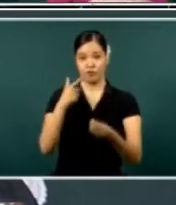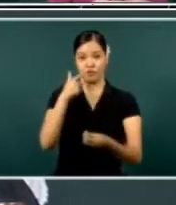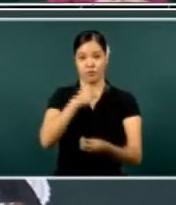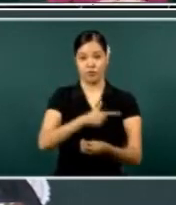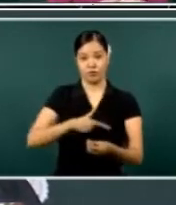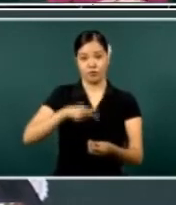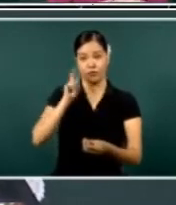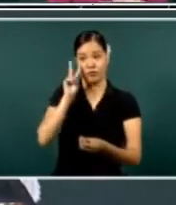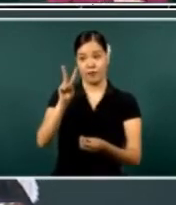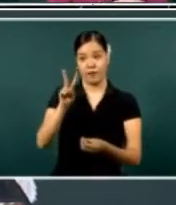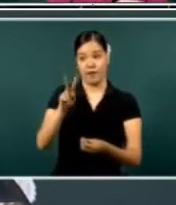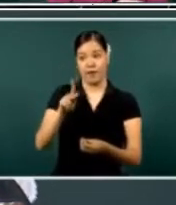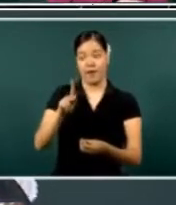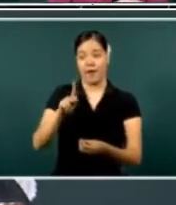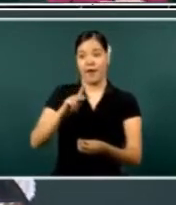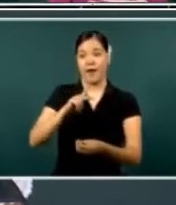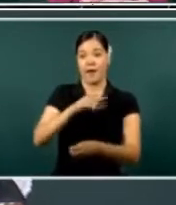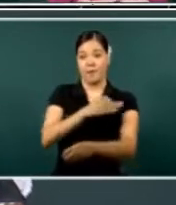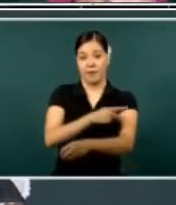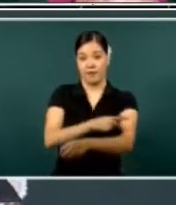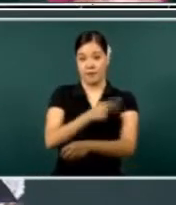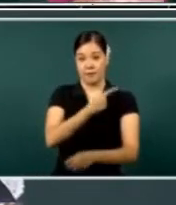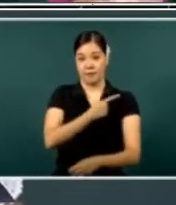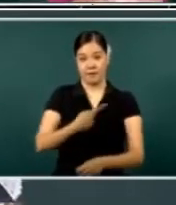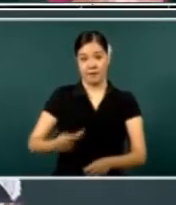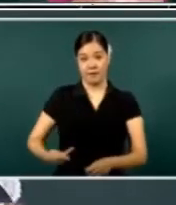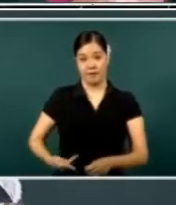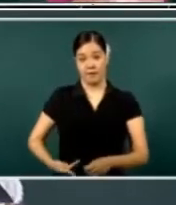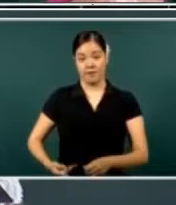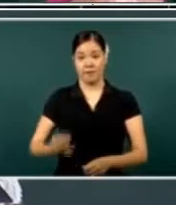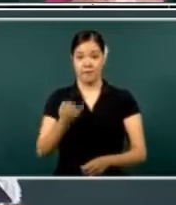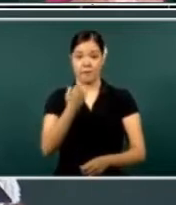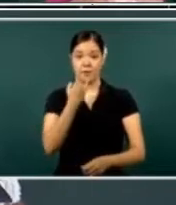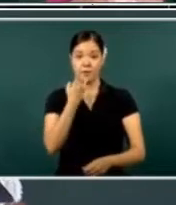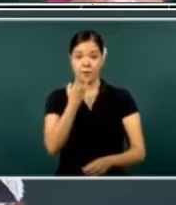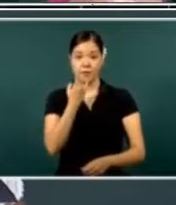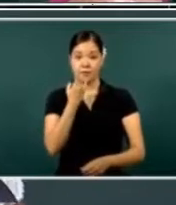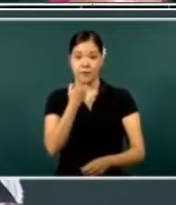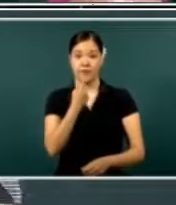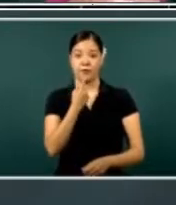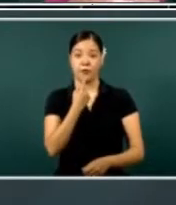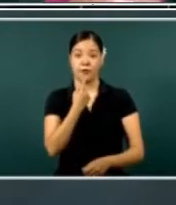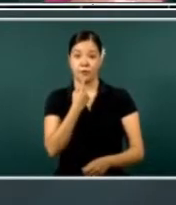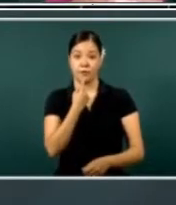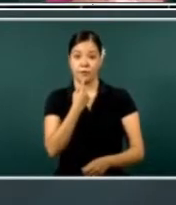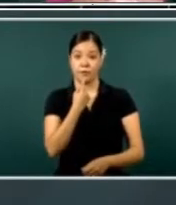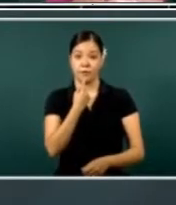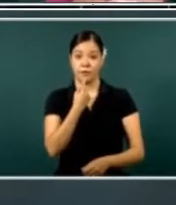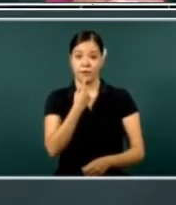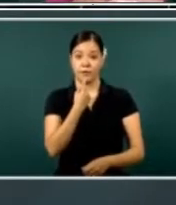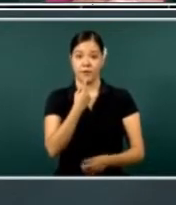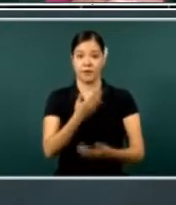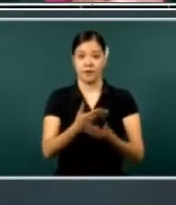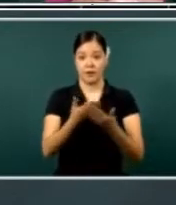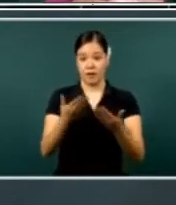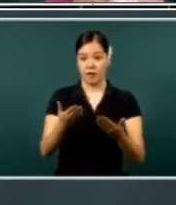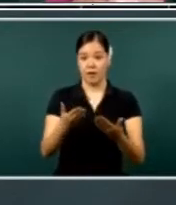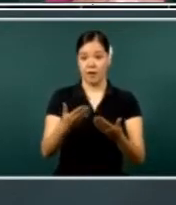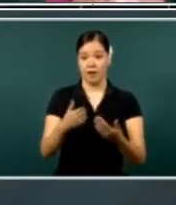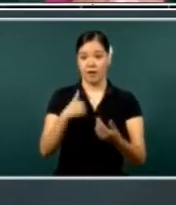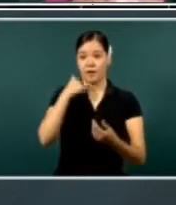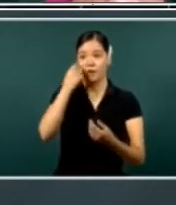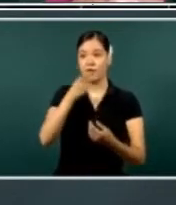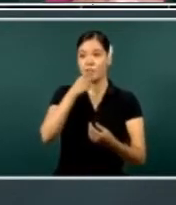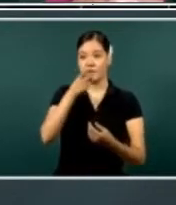a licenciado, which is licensed, which is kind of like attorney, which I don't understand. Uh, he's not actually attorney,